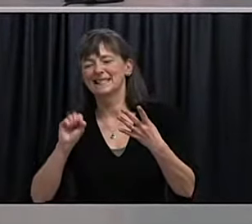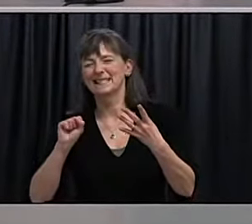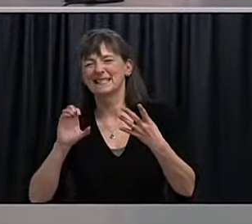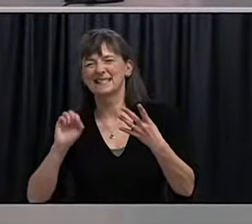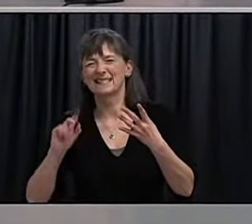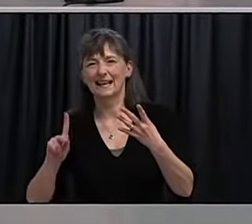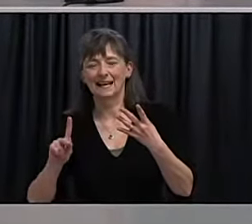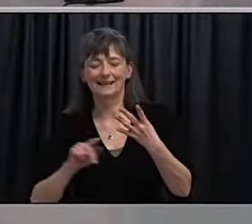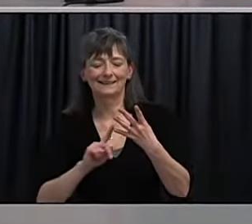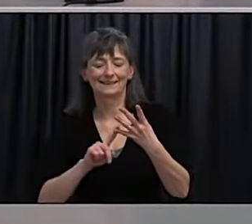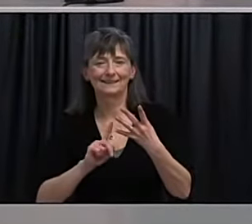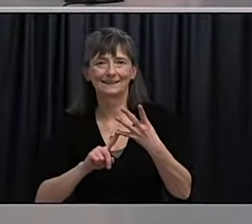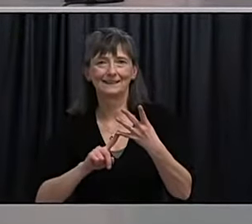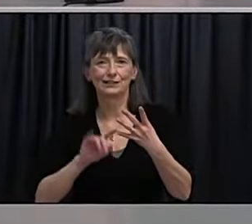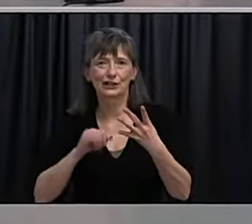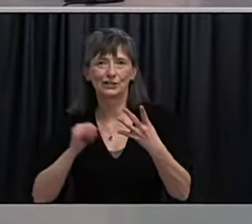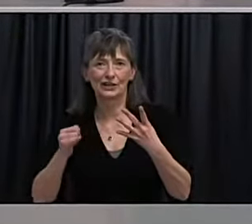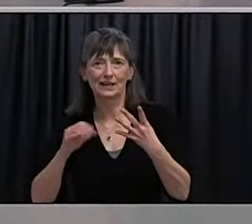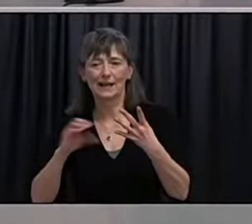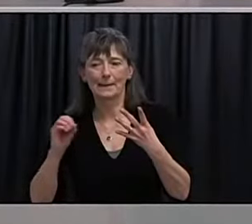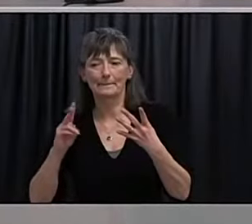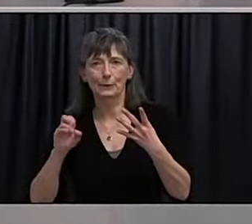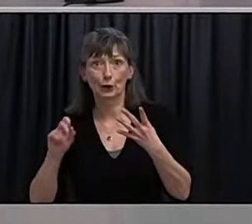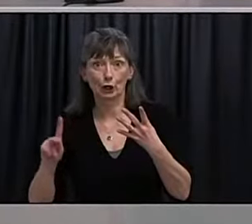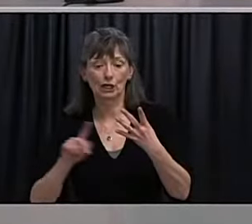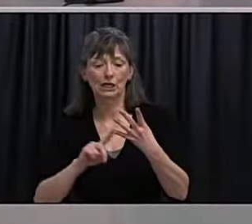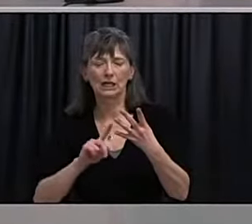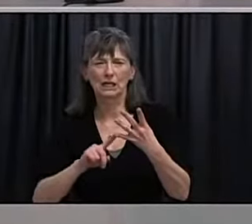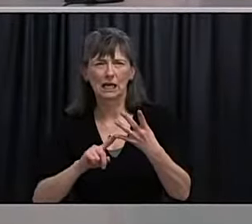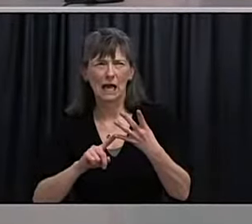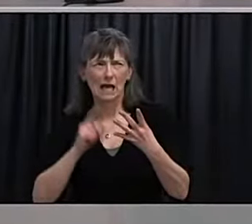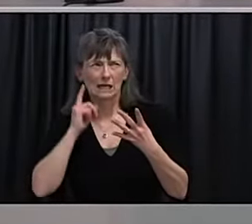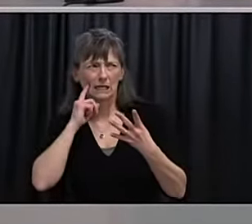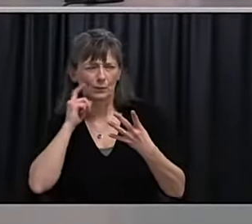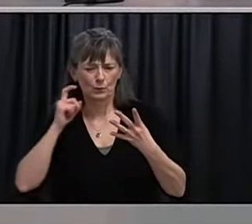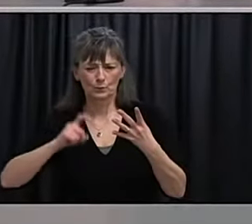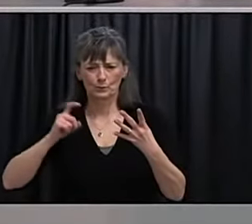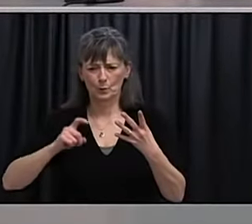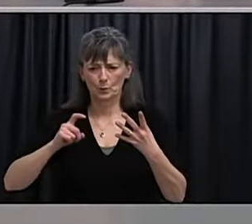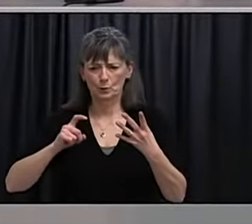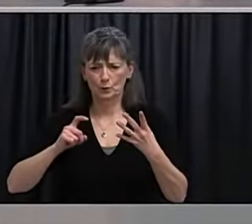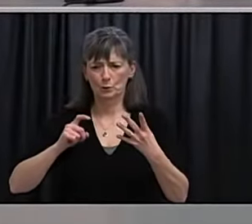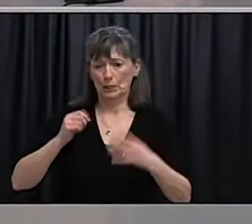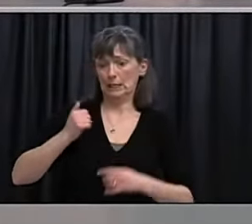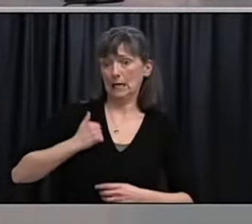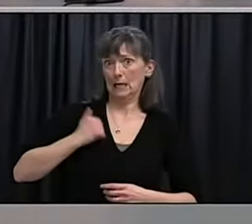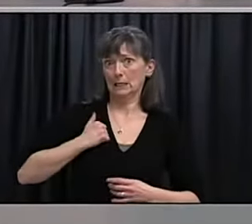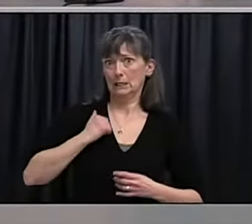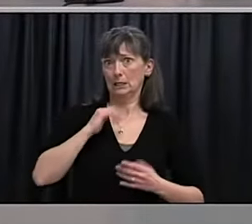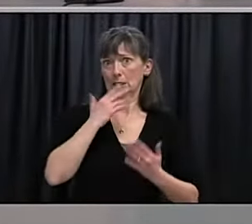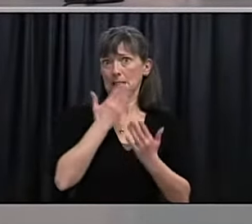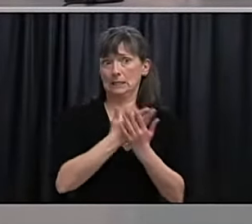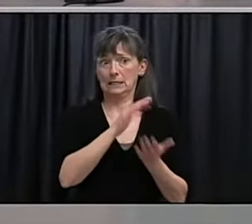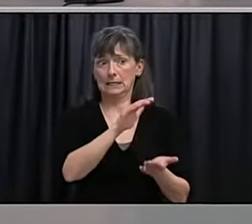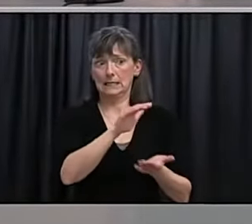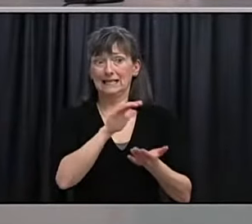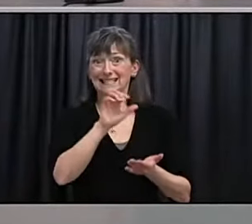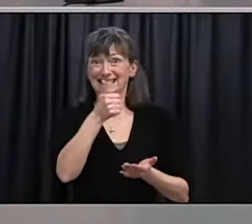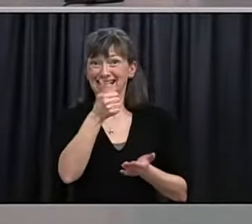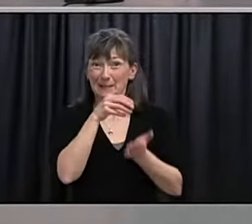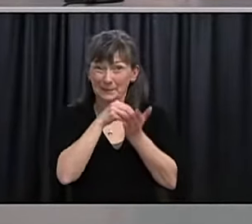I've seen it reported we're likely to get 10 million doses nationally by September.